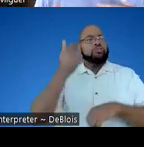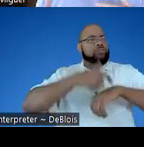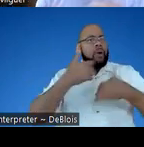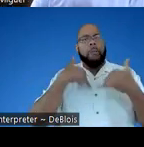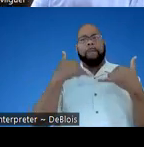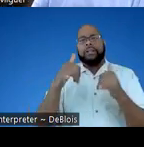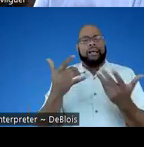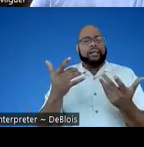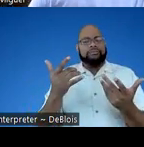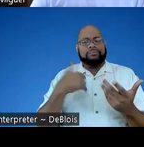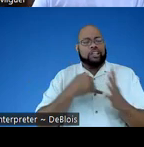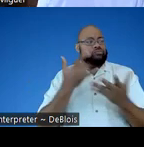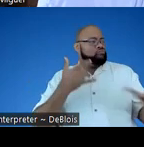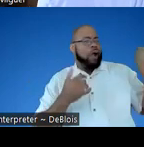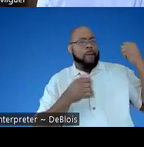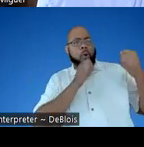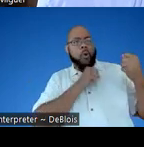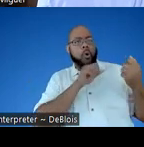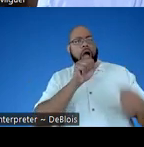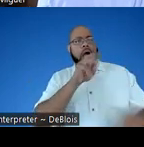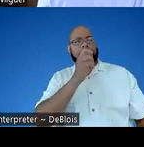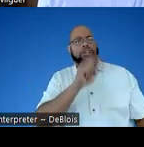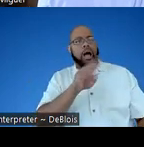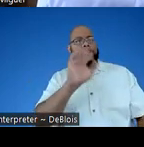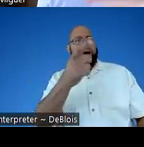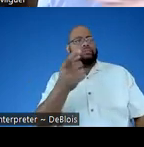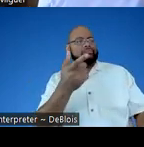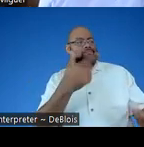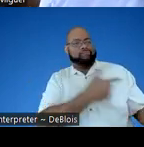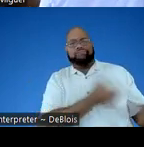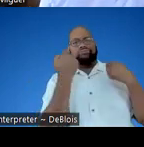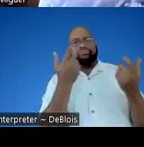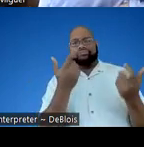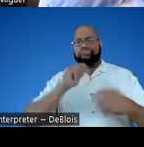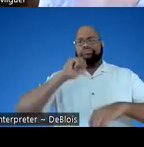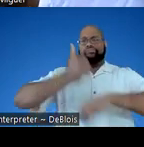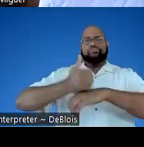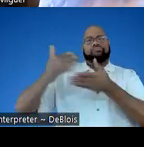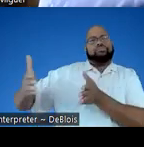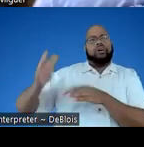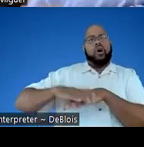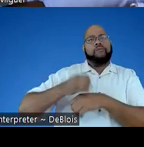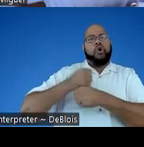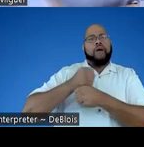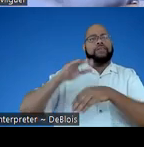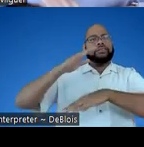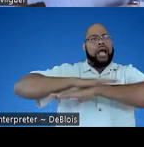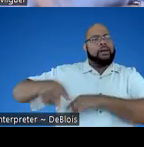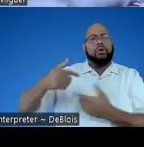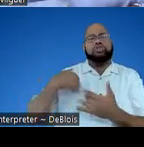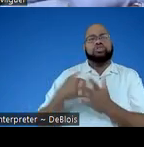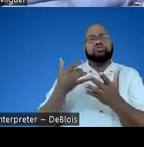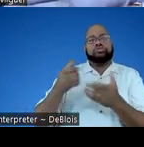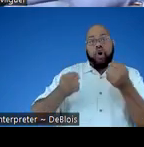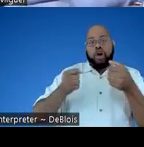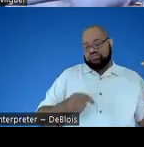played this and I just grab an old Amazon box that's been broken down and put it on the side of the coffee table and we just drive his